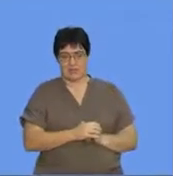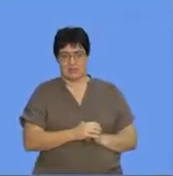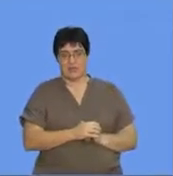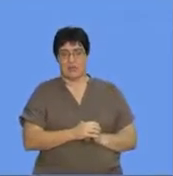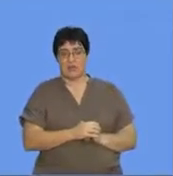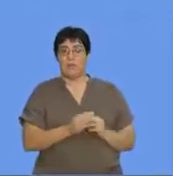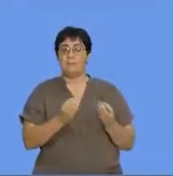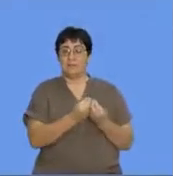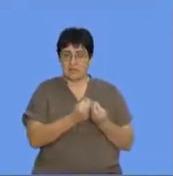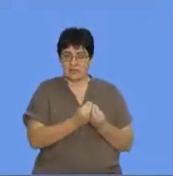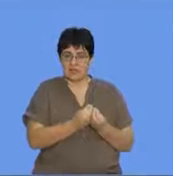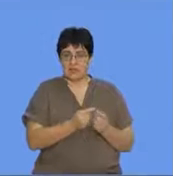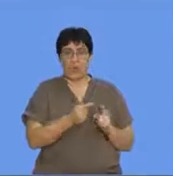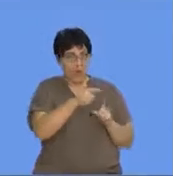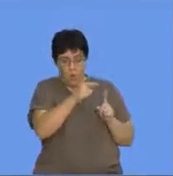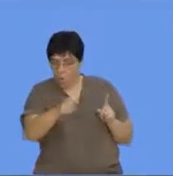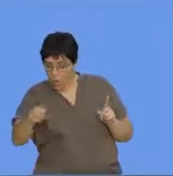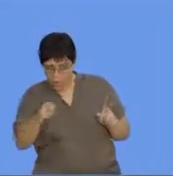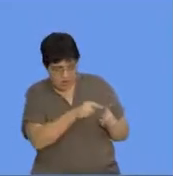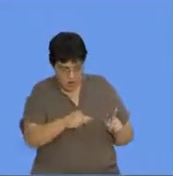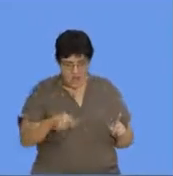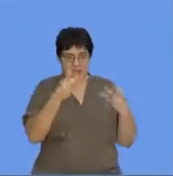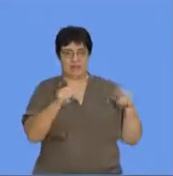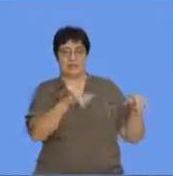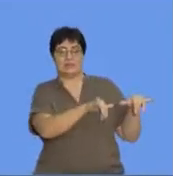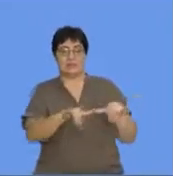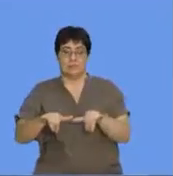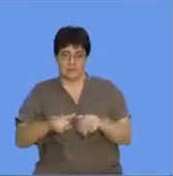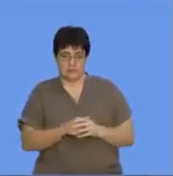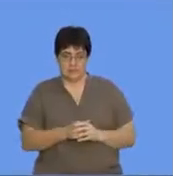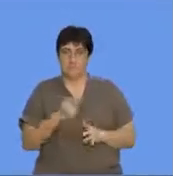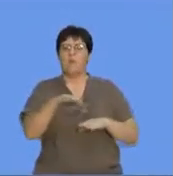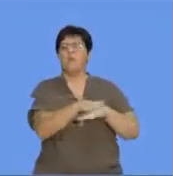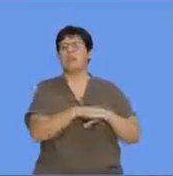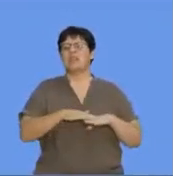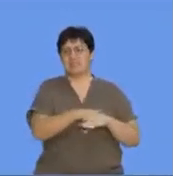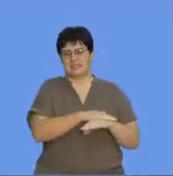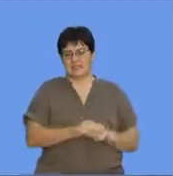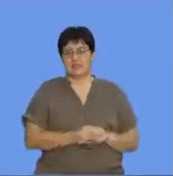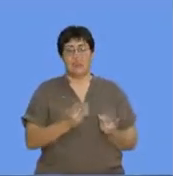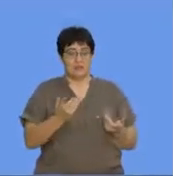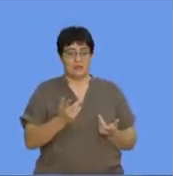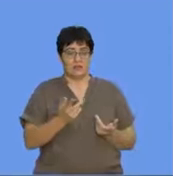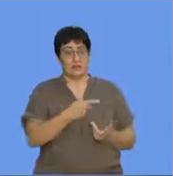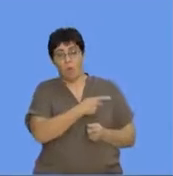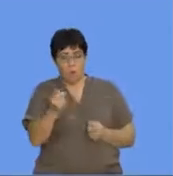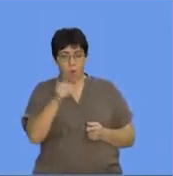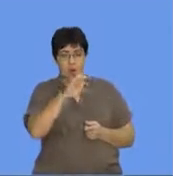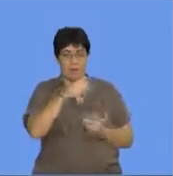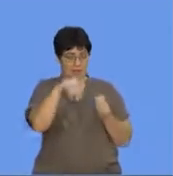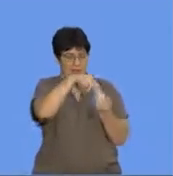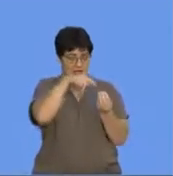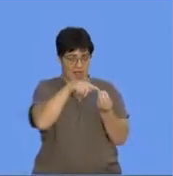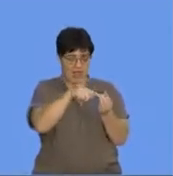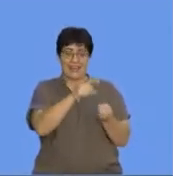in the six substances. It means now, let's go back to the basics. All matter consists of particles. So if substance